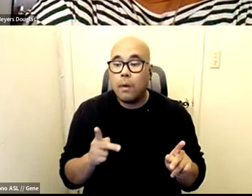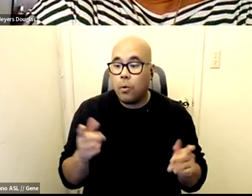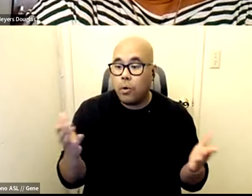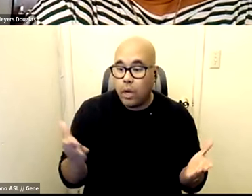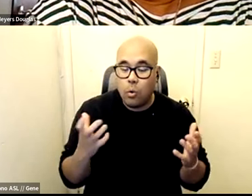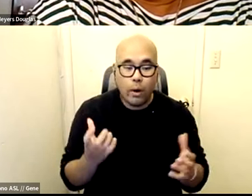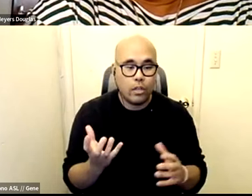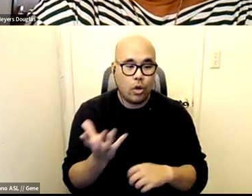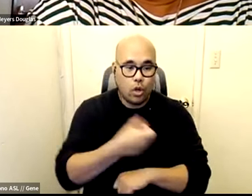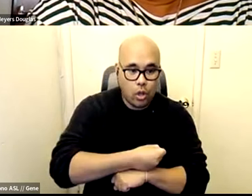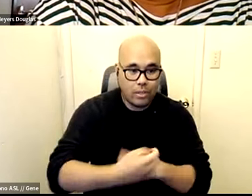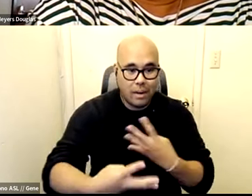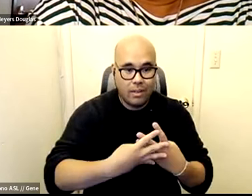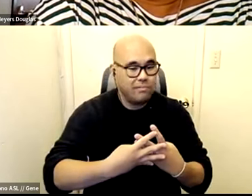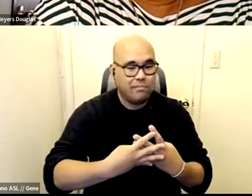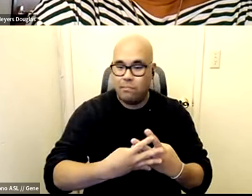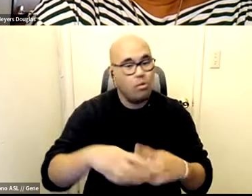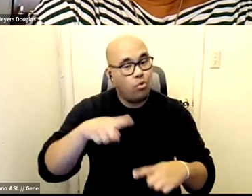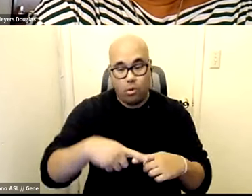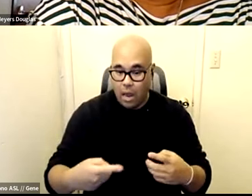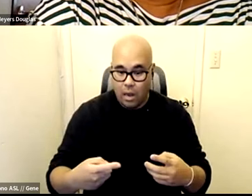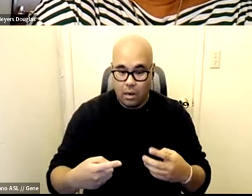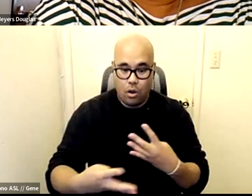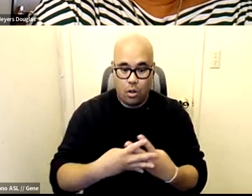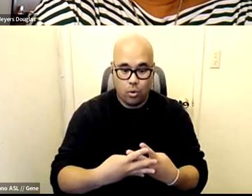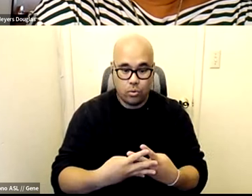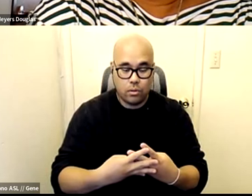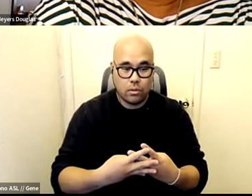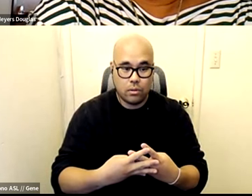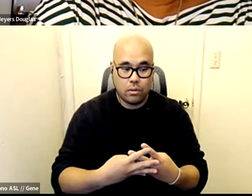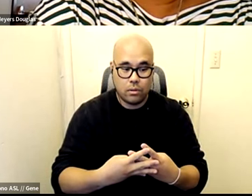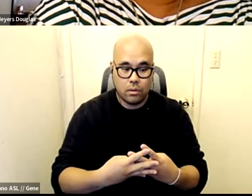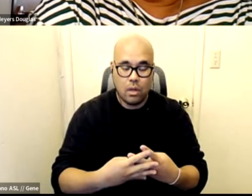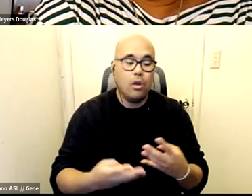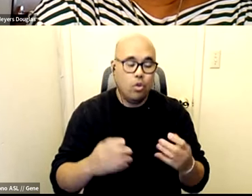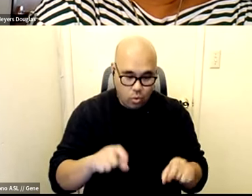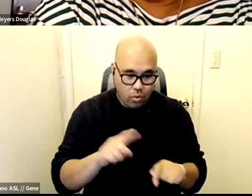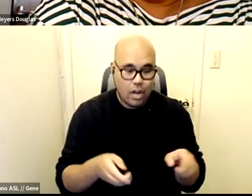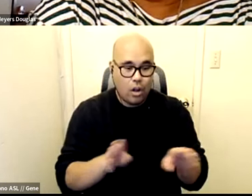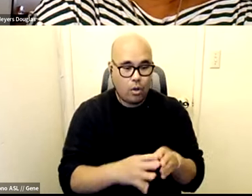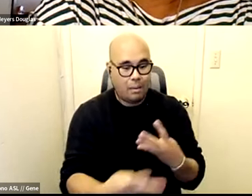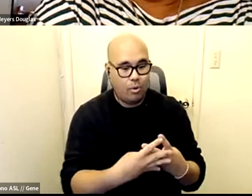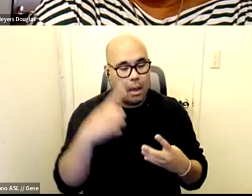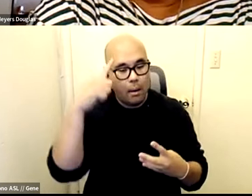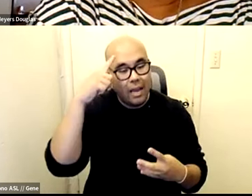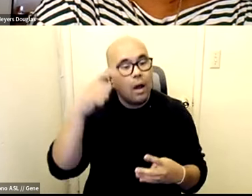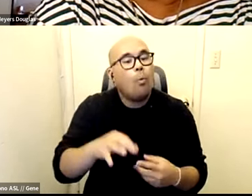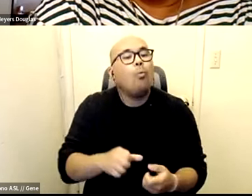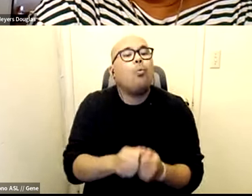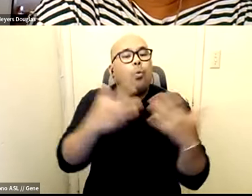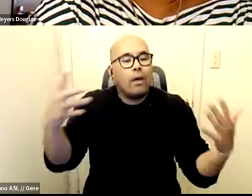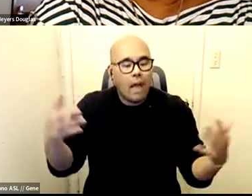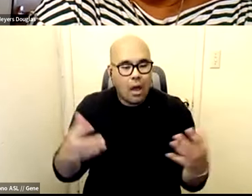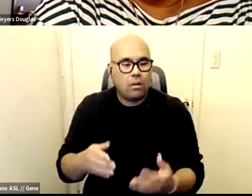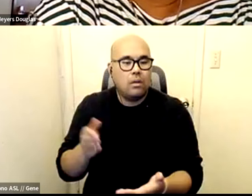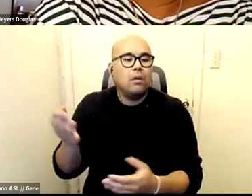prisons you can't close prisons if you don't close foster care because they're pipelining children from foster care